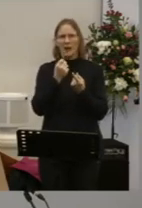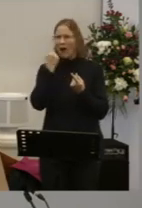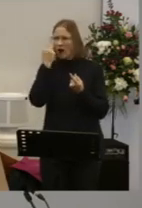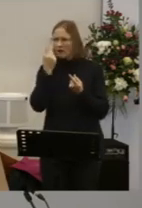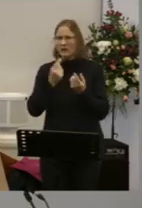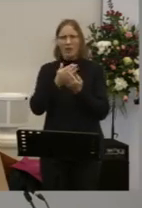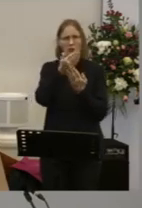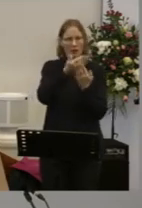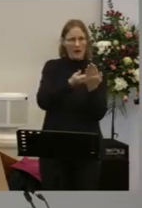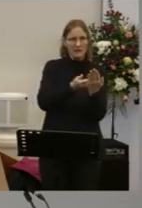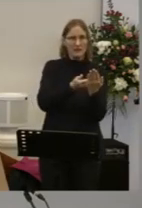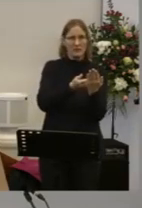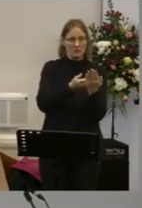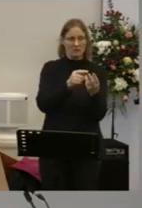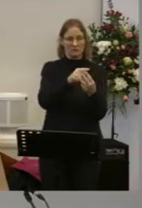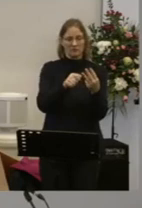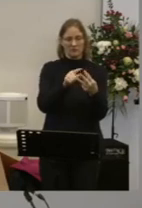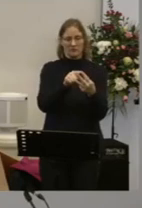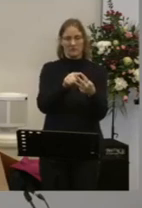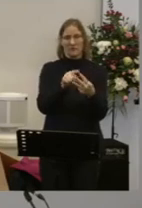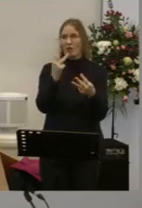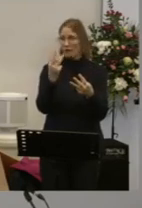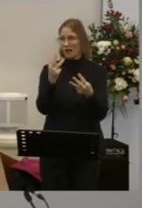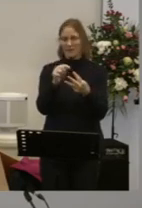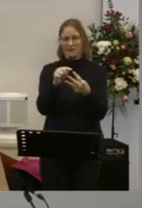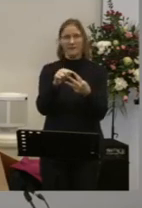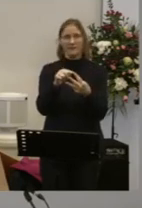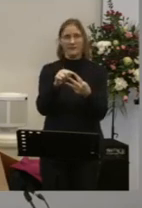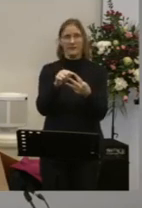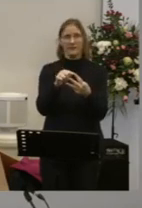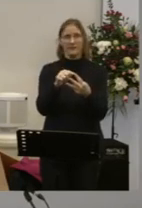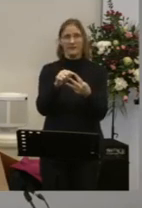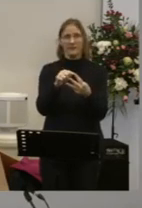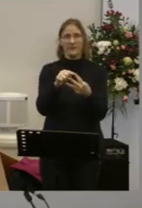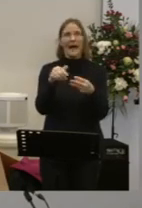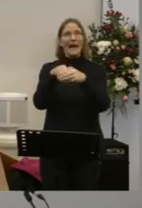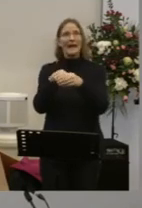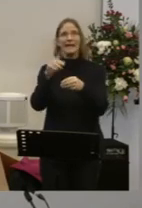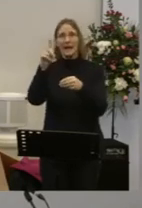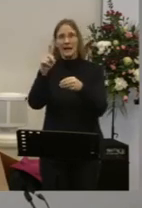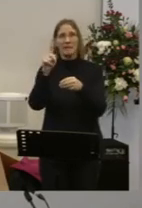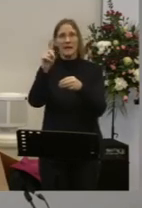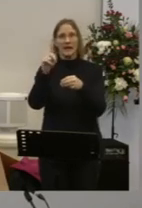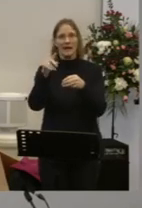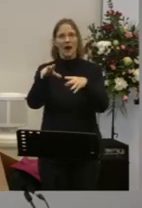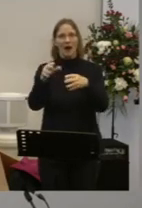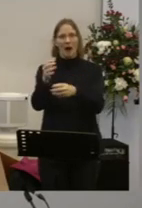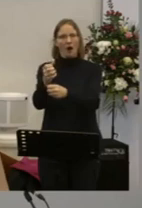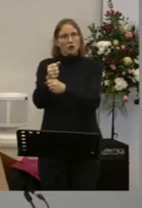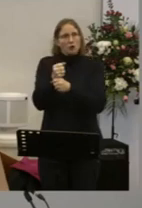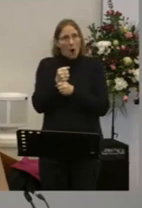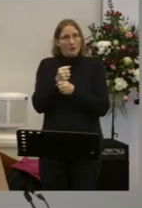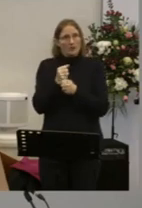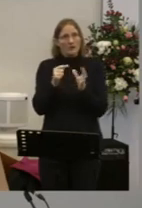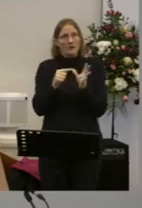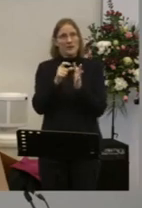adopted In him we are redeemed And in him we receive our inheritance Okay We are